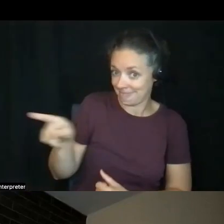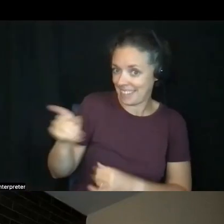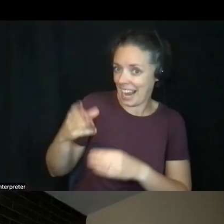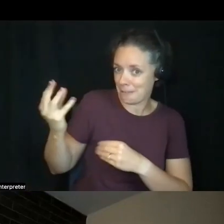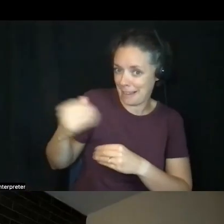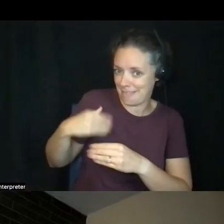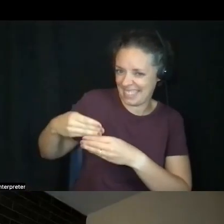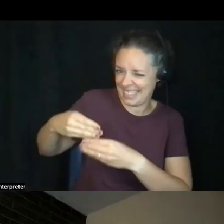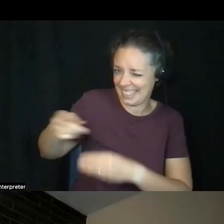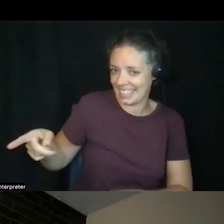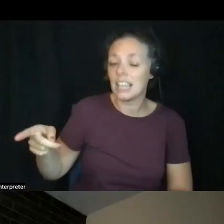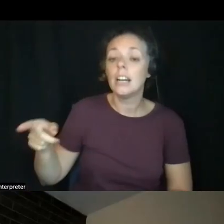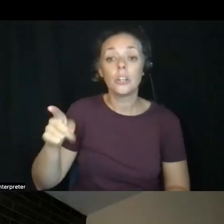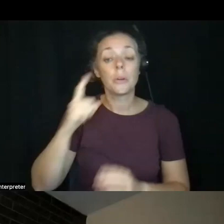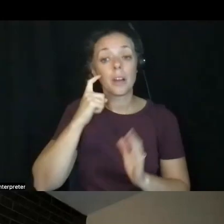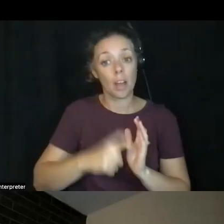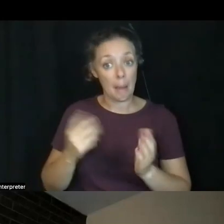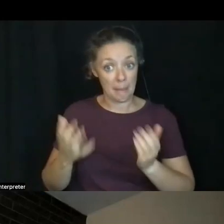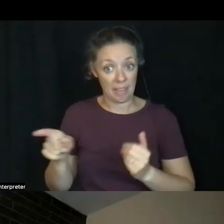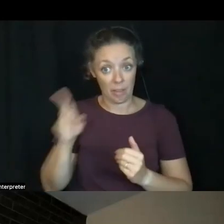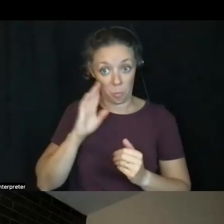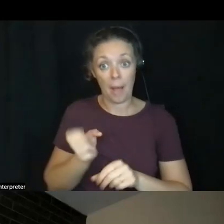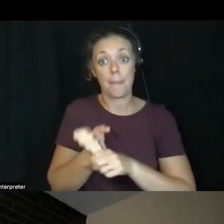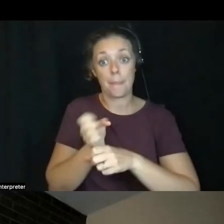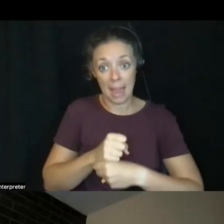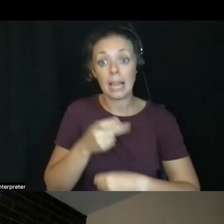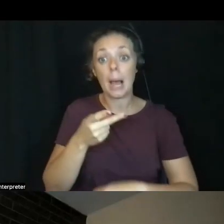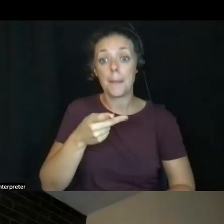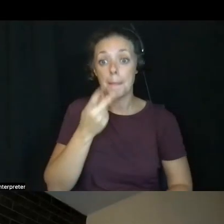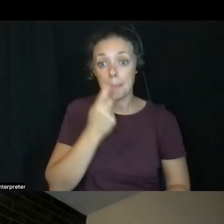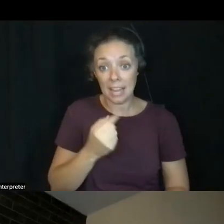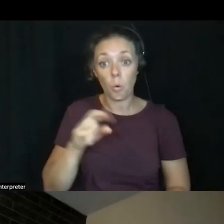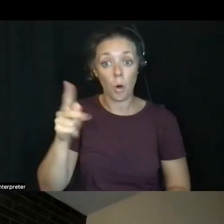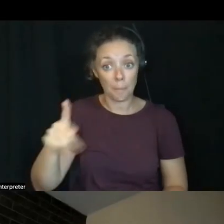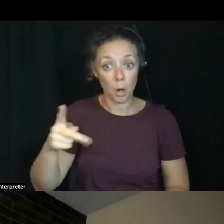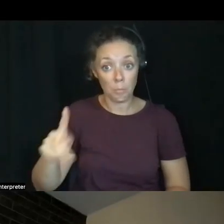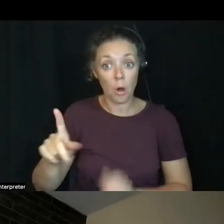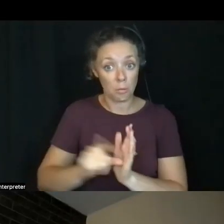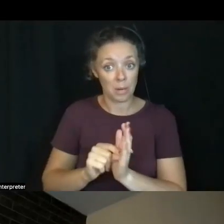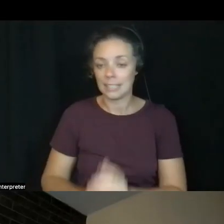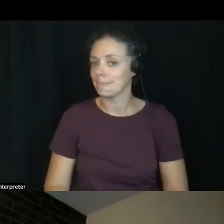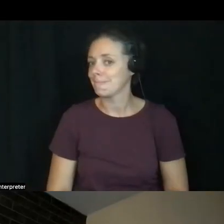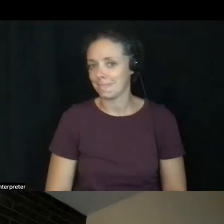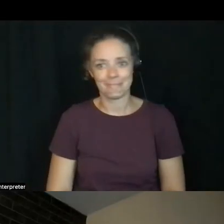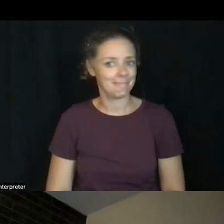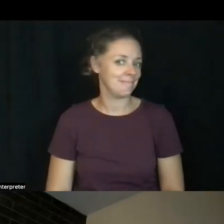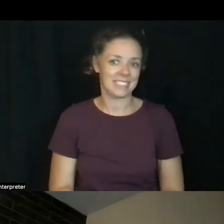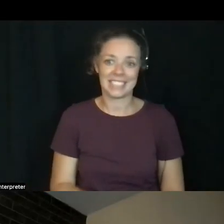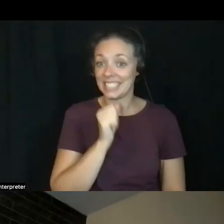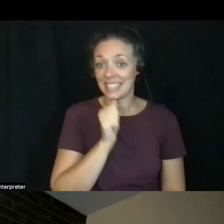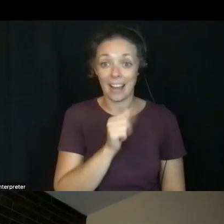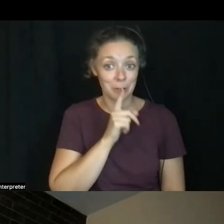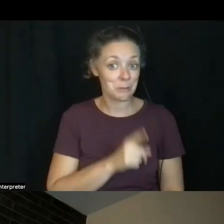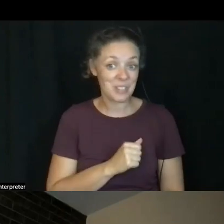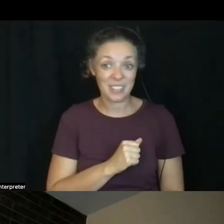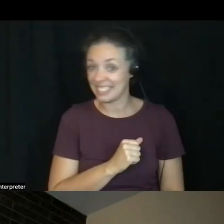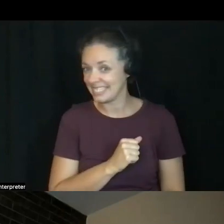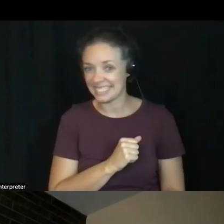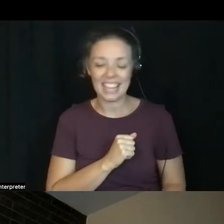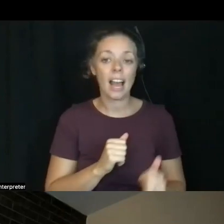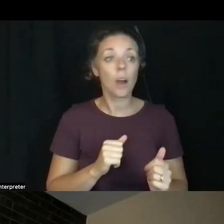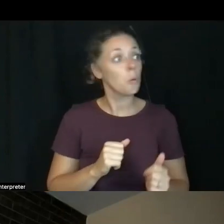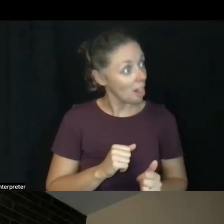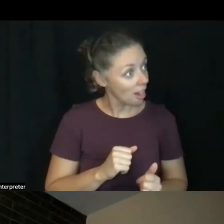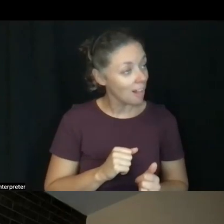you would expect maybe those make a pink or a purple print. And actually, that's not true. Often, they